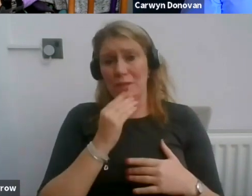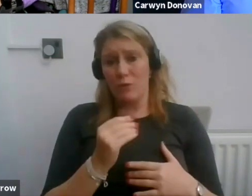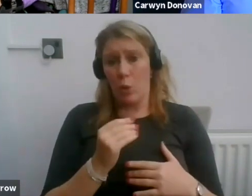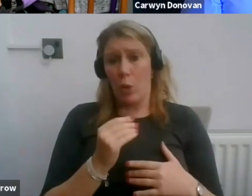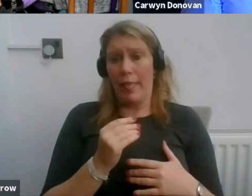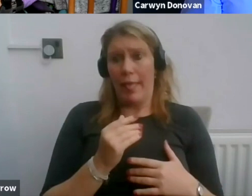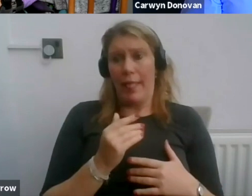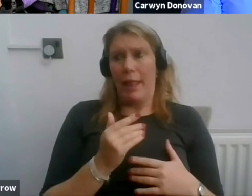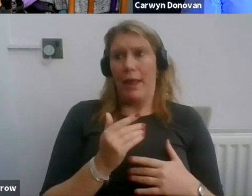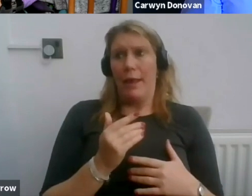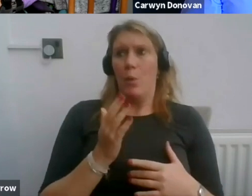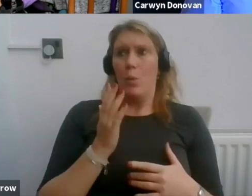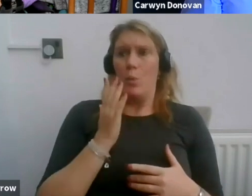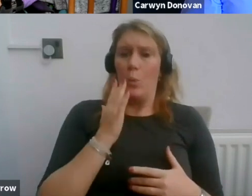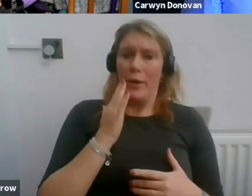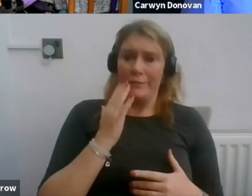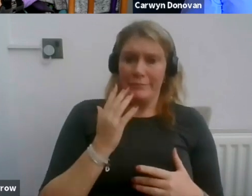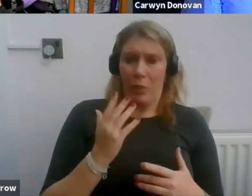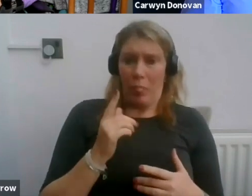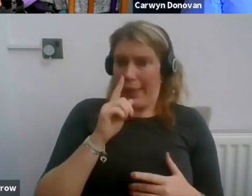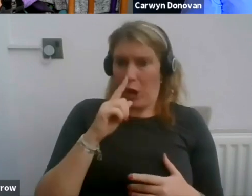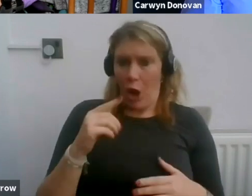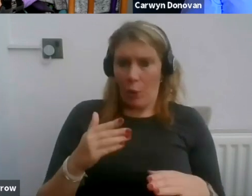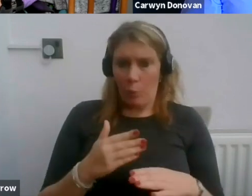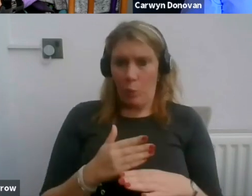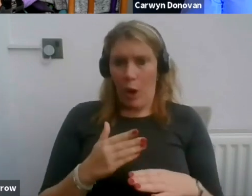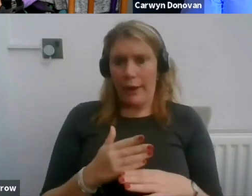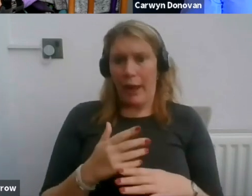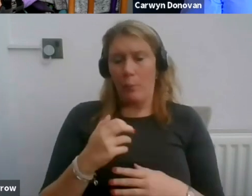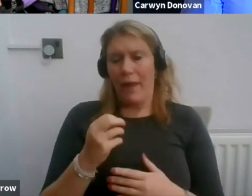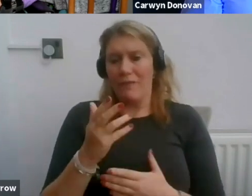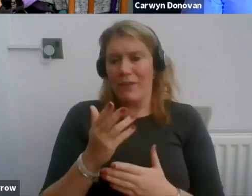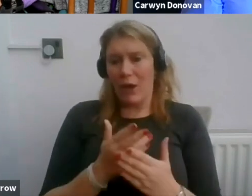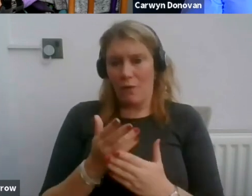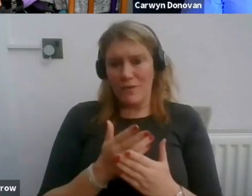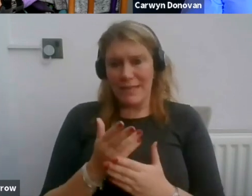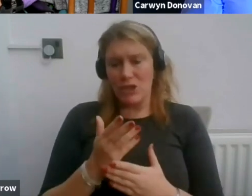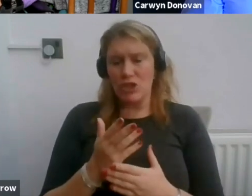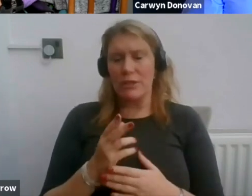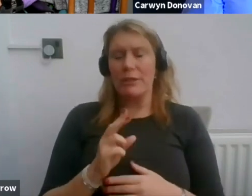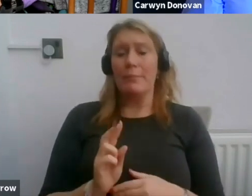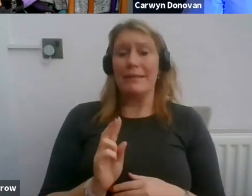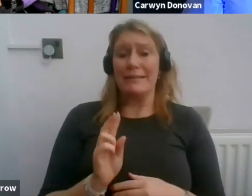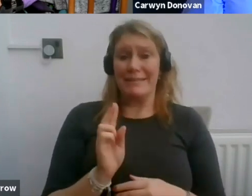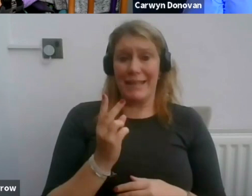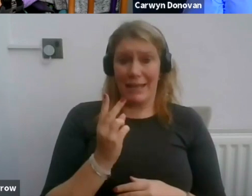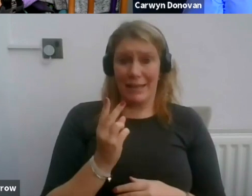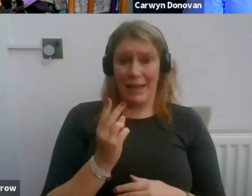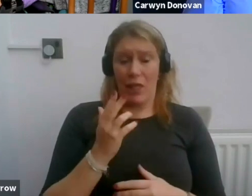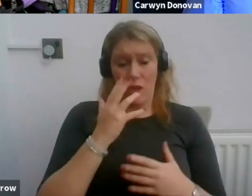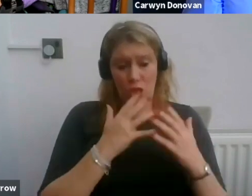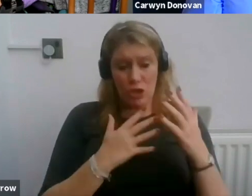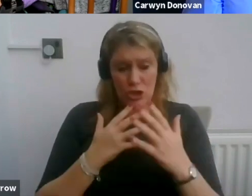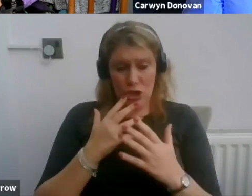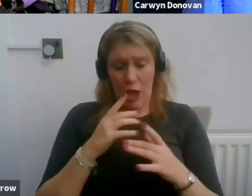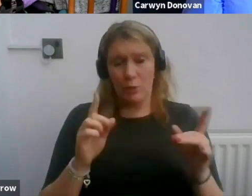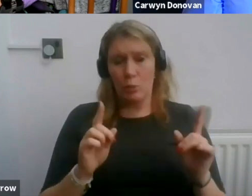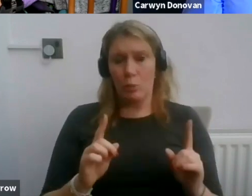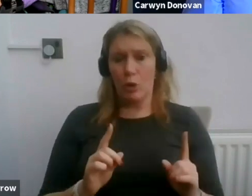we're having that conversation then, you know. But the second thing is the concern around, well,